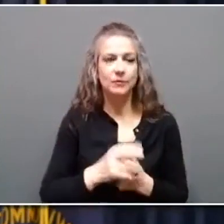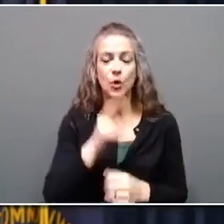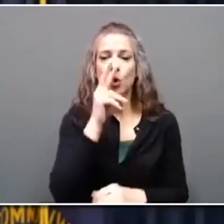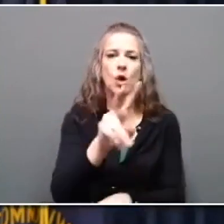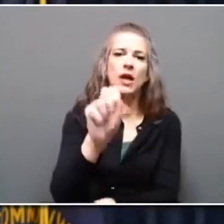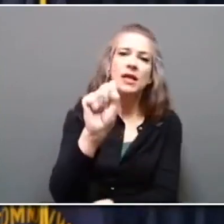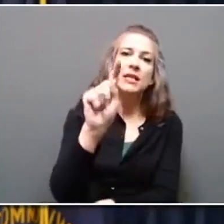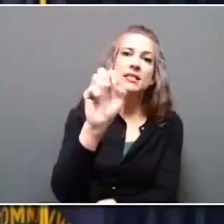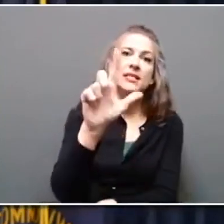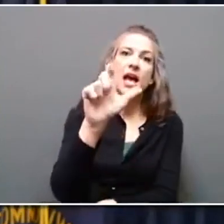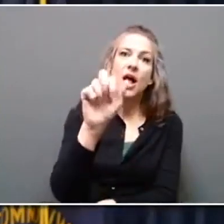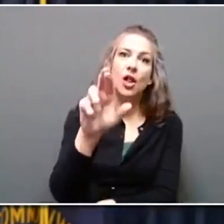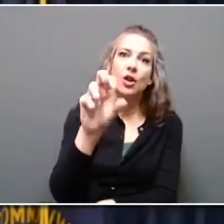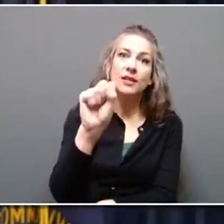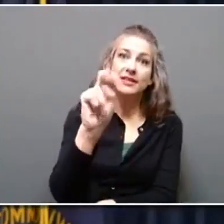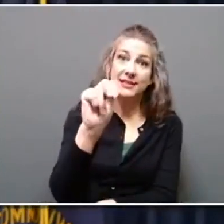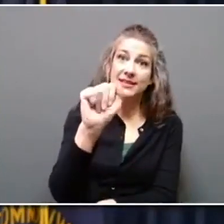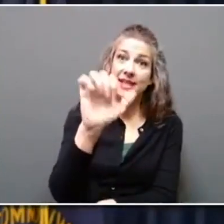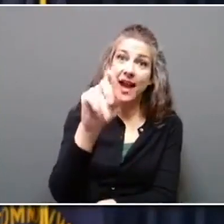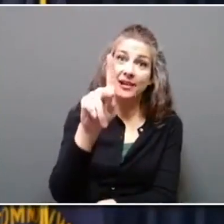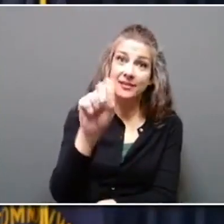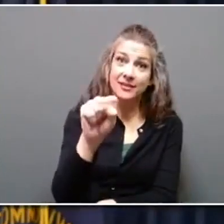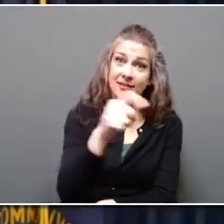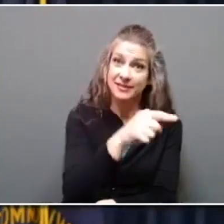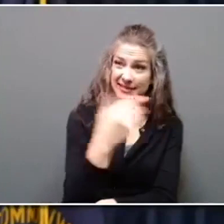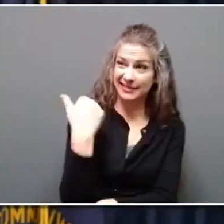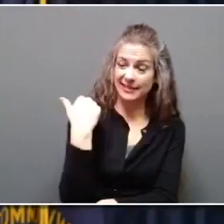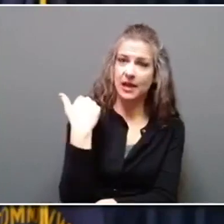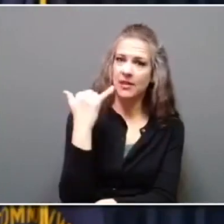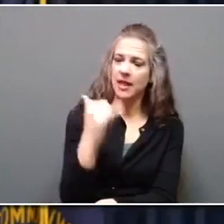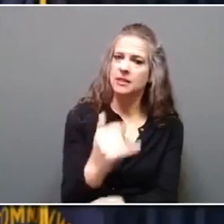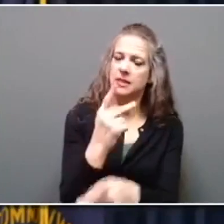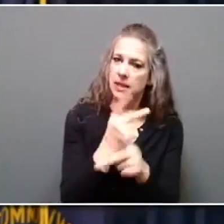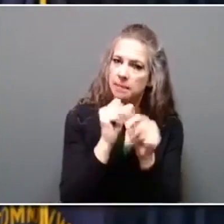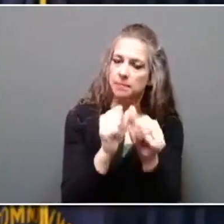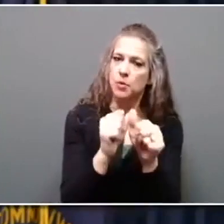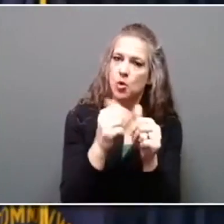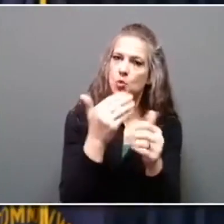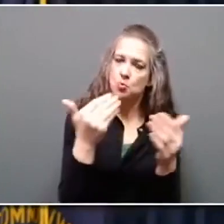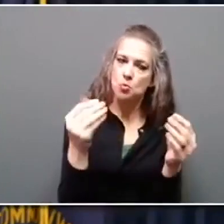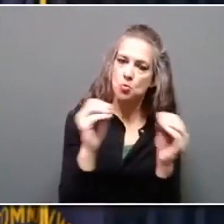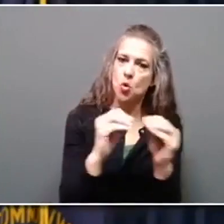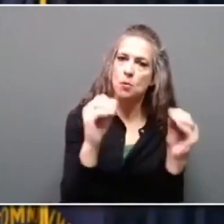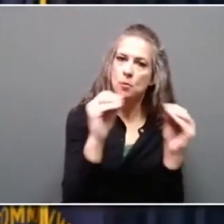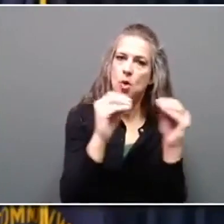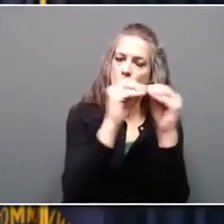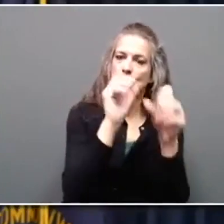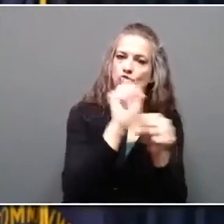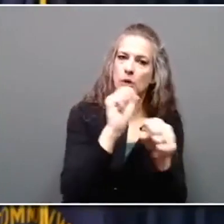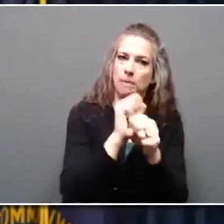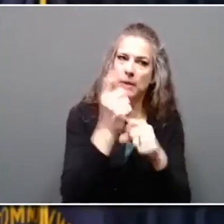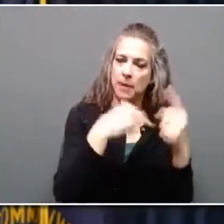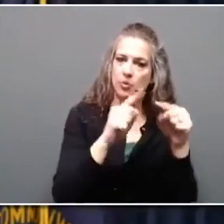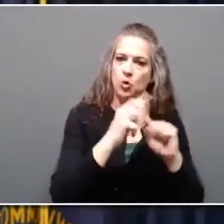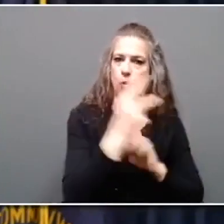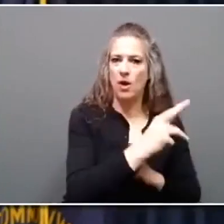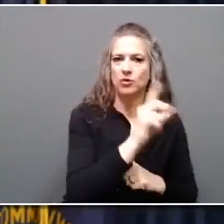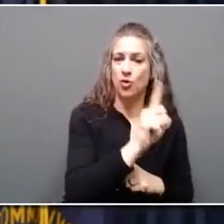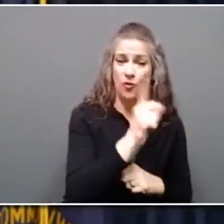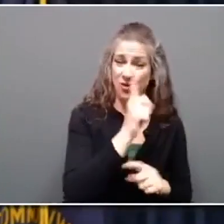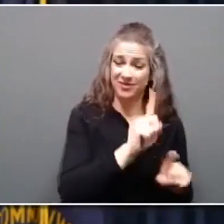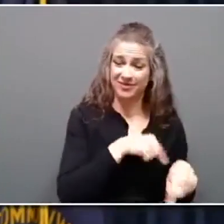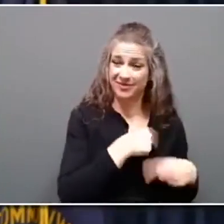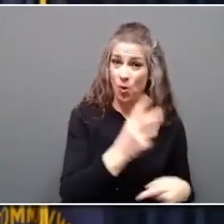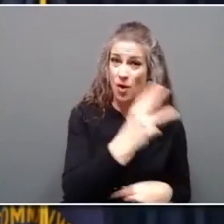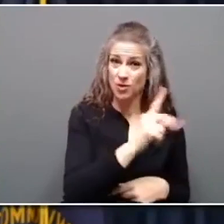previously announced, this is continuing a trend of more jobs coming to West Louisville, which hasn't seen enough jobs in a long